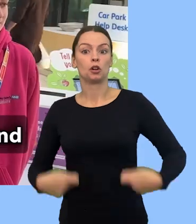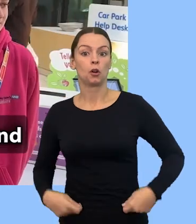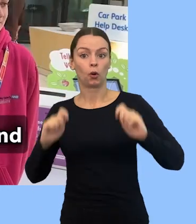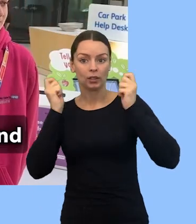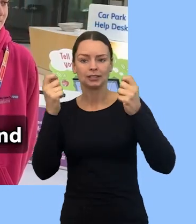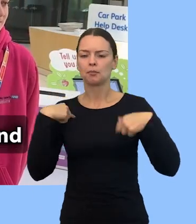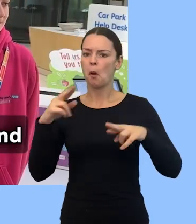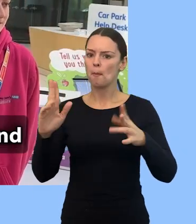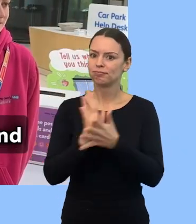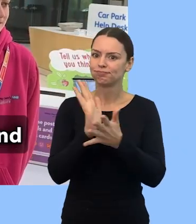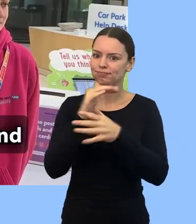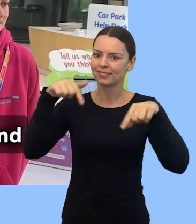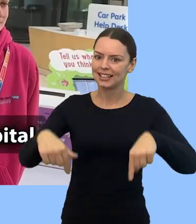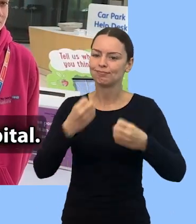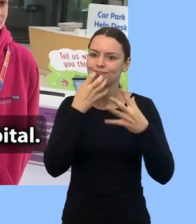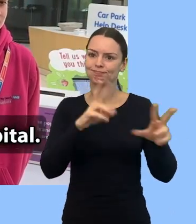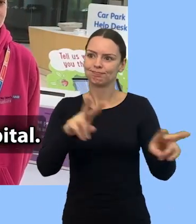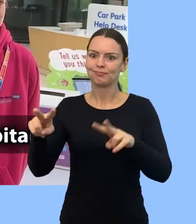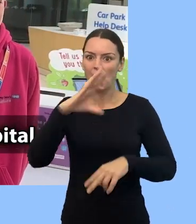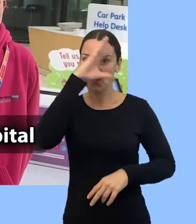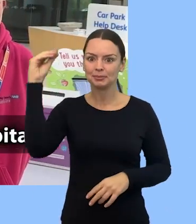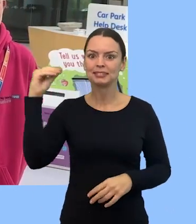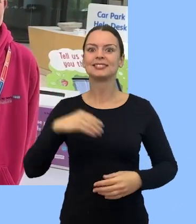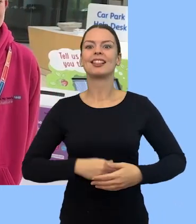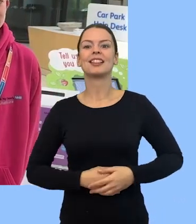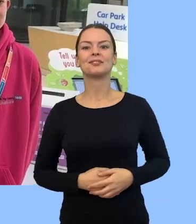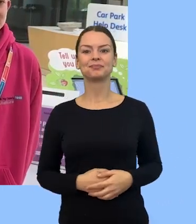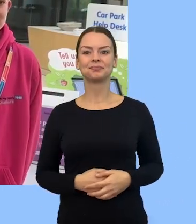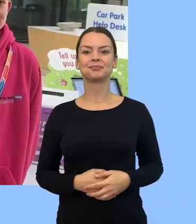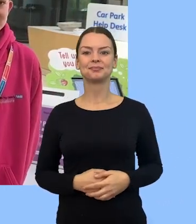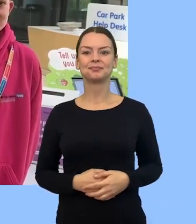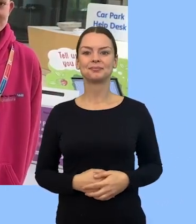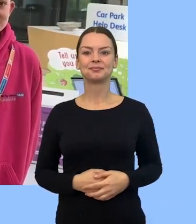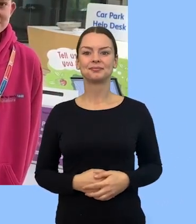hoodies. We hope you enjoy visiting Alder Hay and having a look around our wonderful hospital.